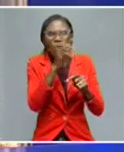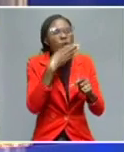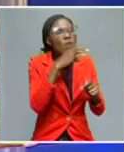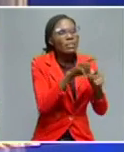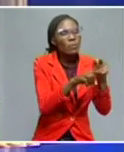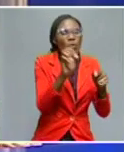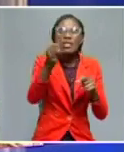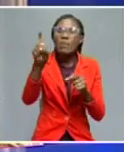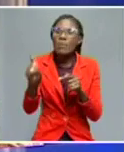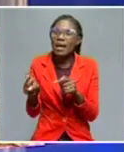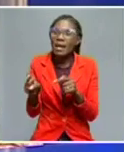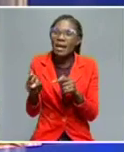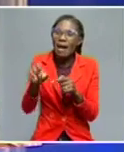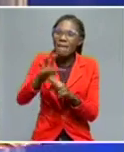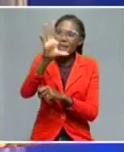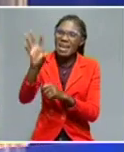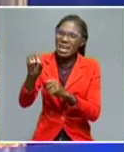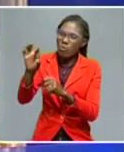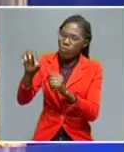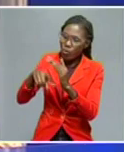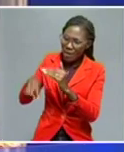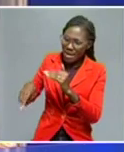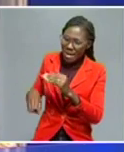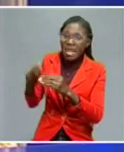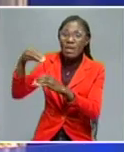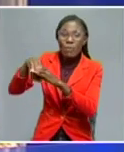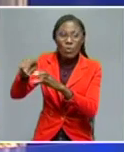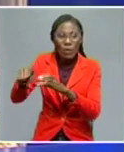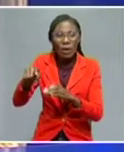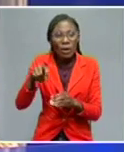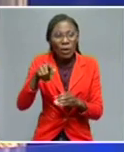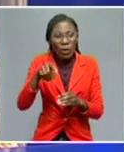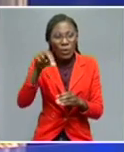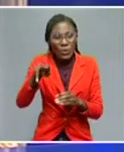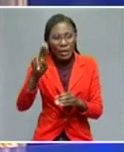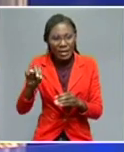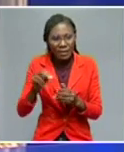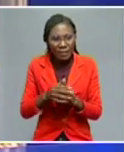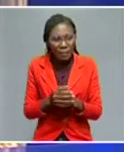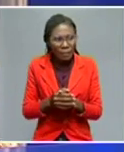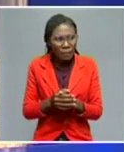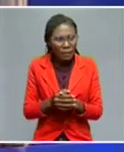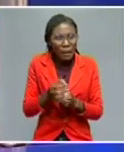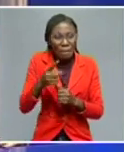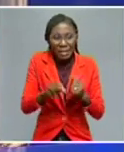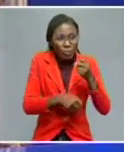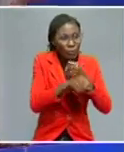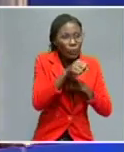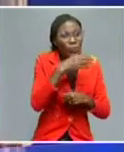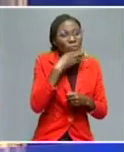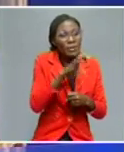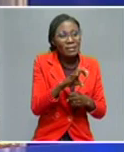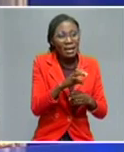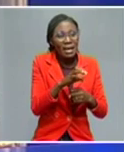them. And we did join them in the Security Council, I saw a statement by Kenya and others, in condemning Russia. But the